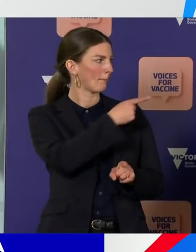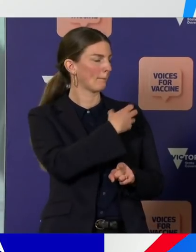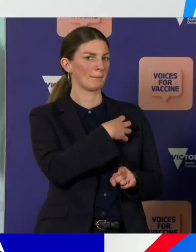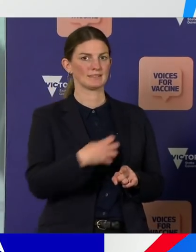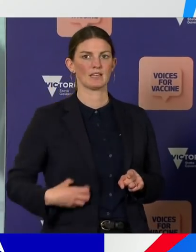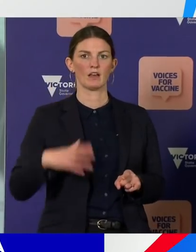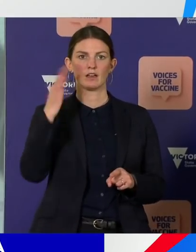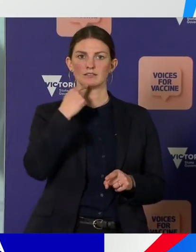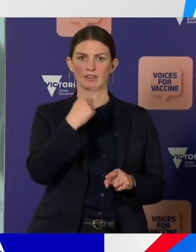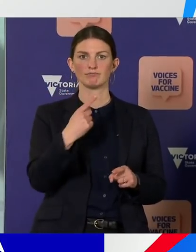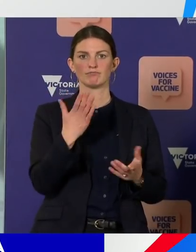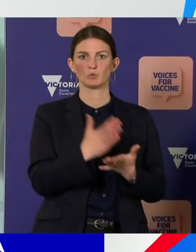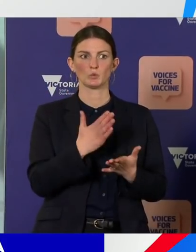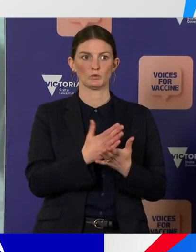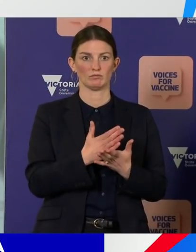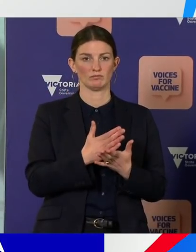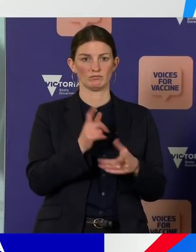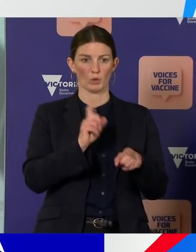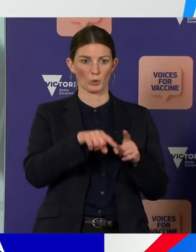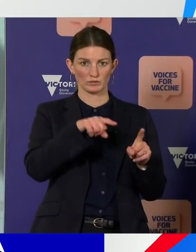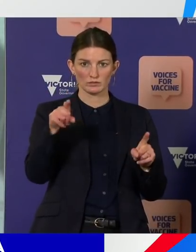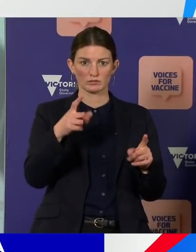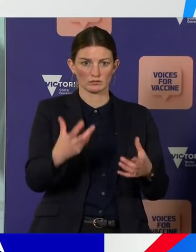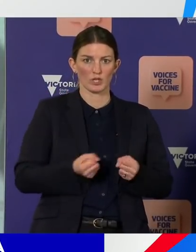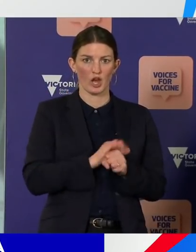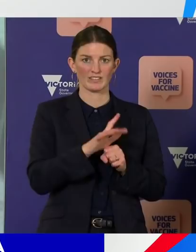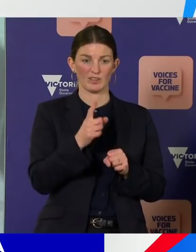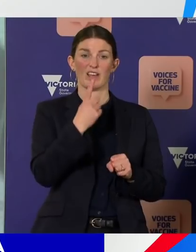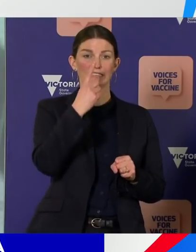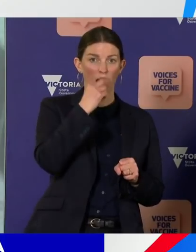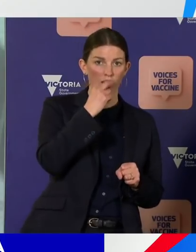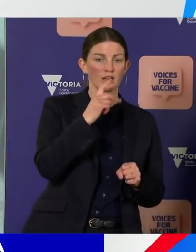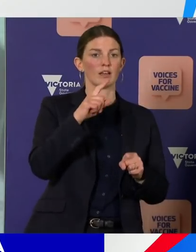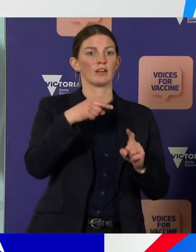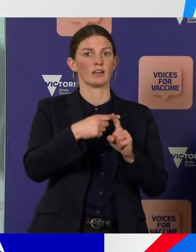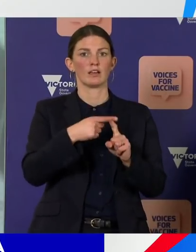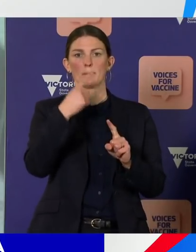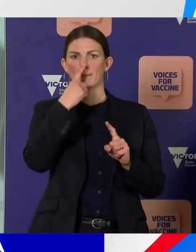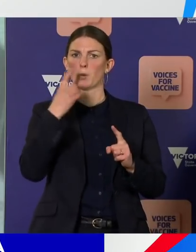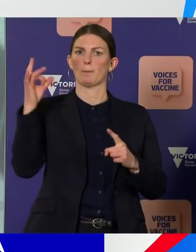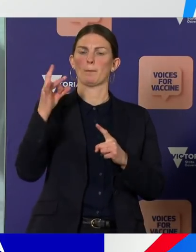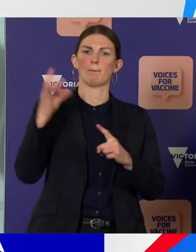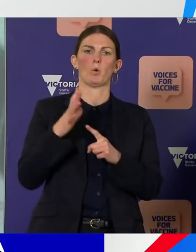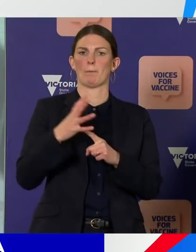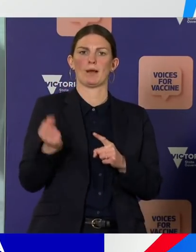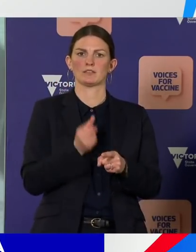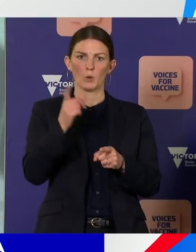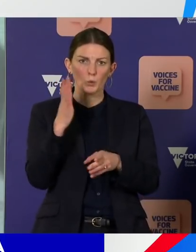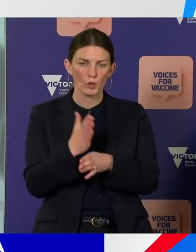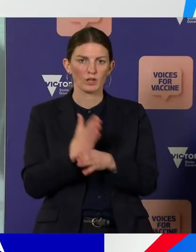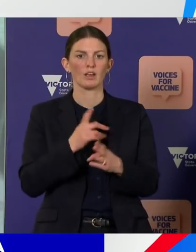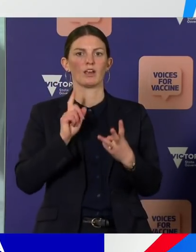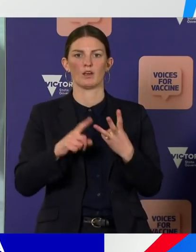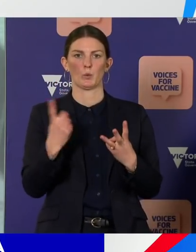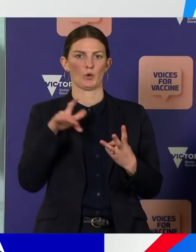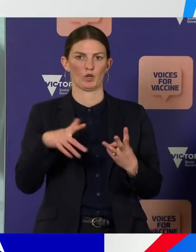pandemic of the young, of essential workers, and the unvaccinated with 83% of all those new cases in the last 24 hours